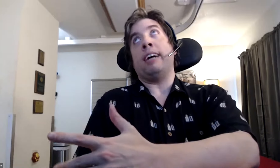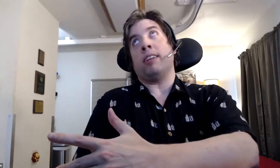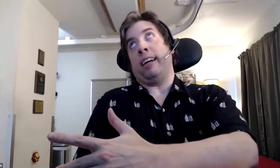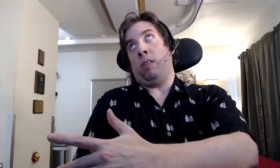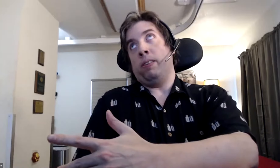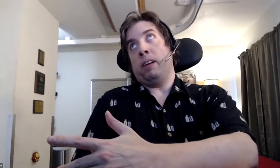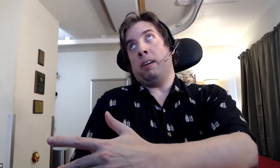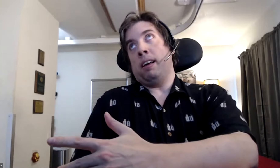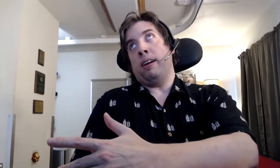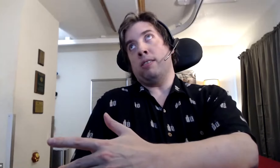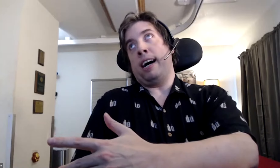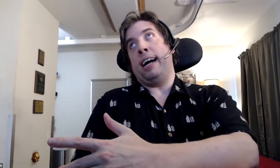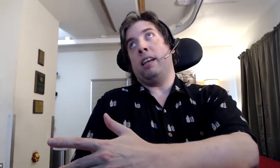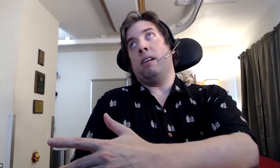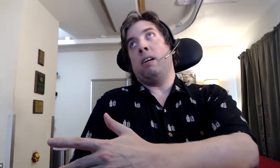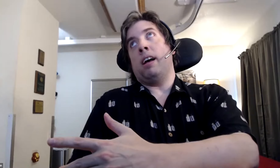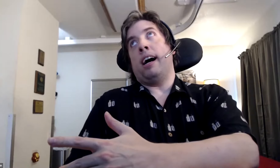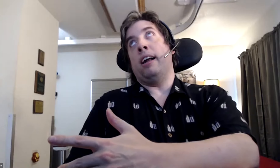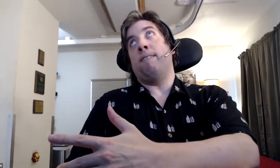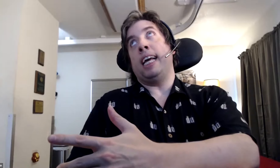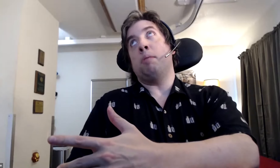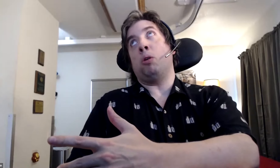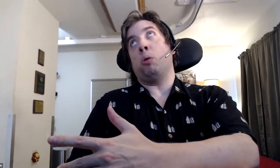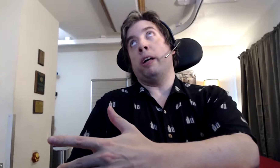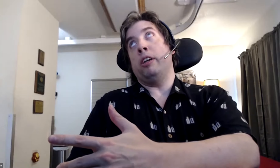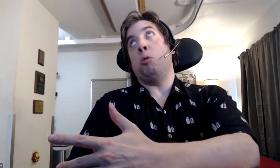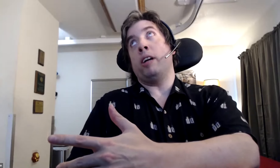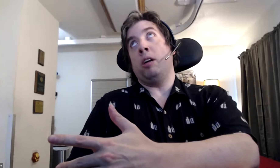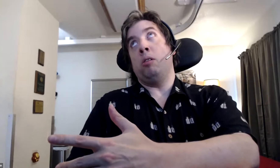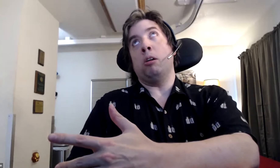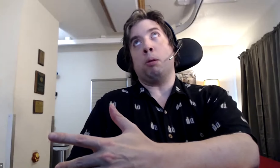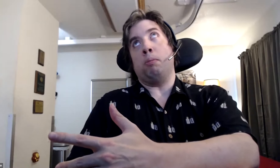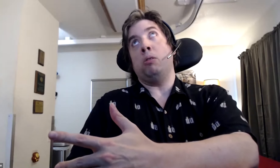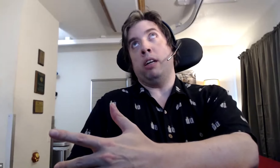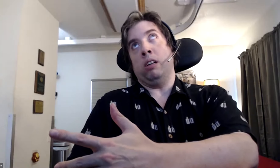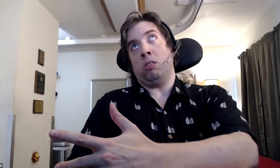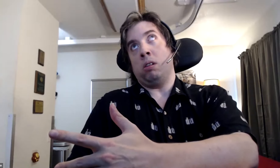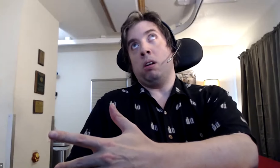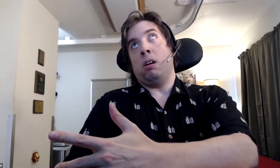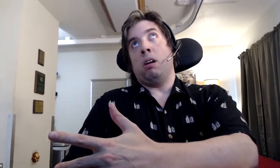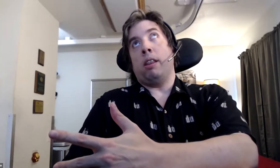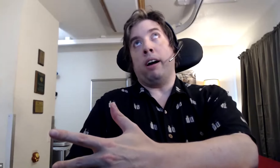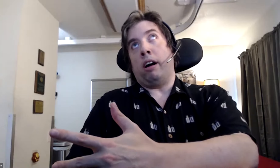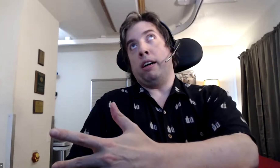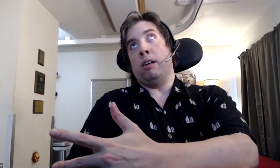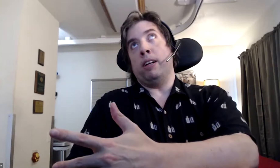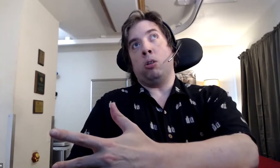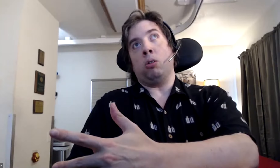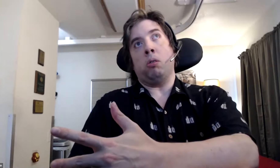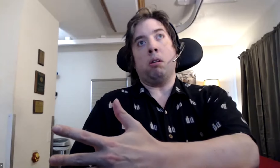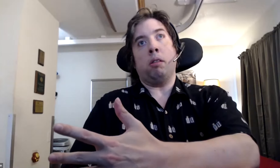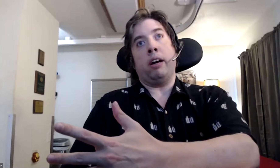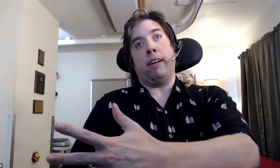of just a lifestyle. There's not enough people that do what you do to promote this. There are